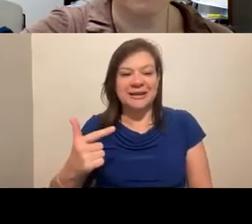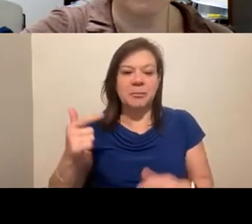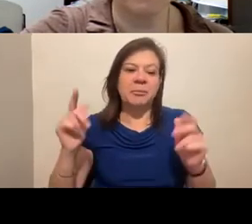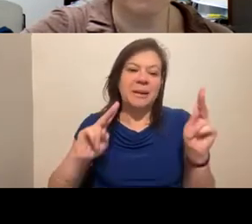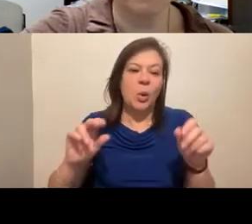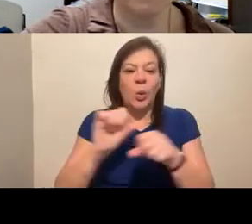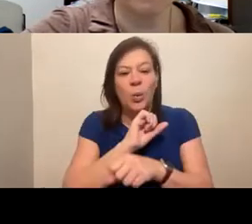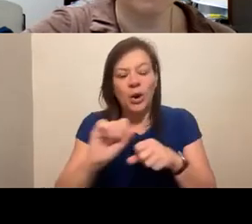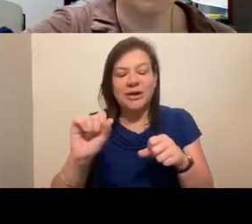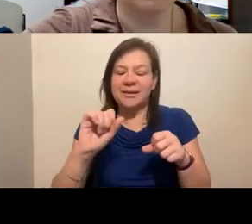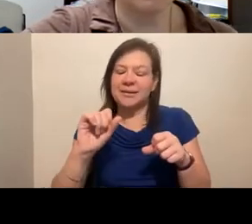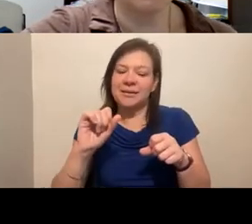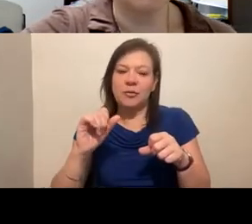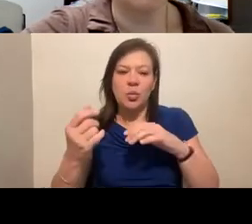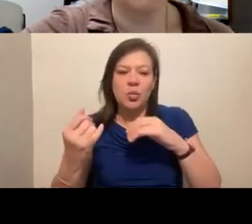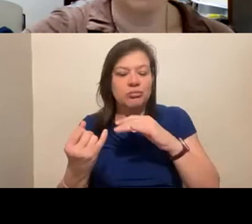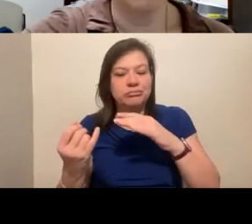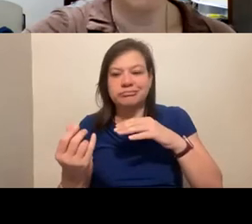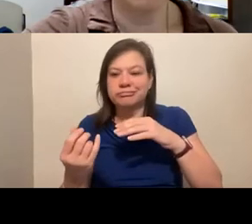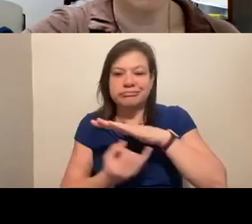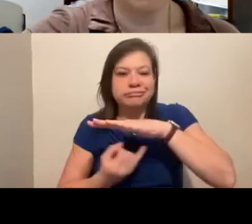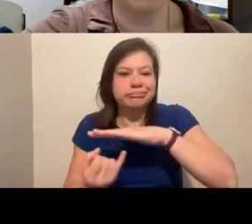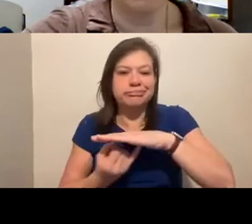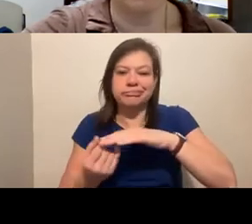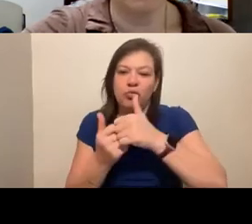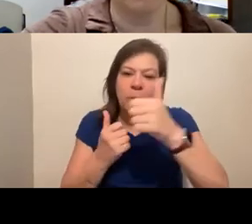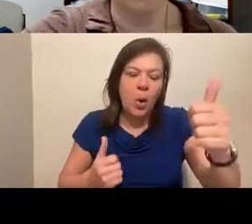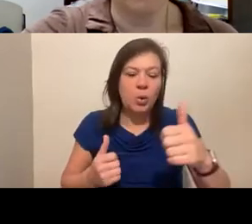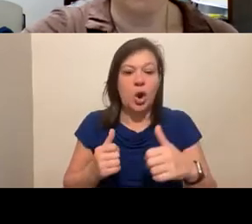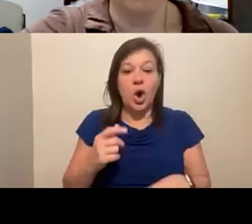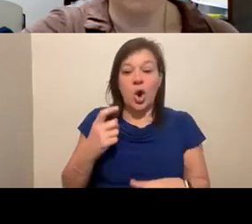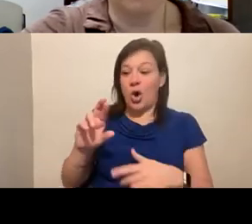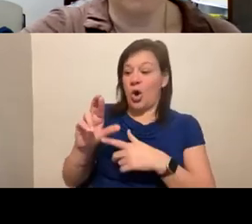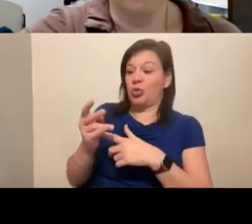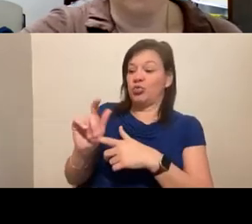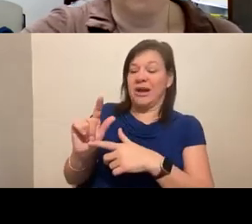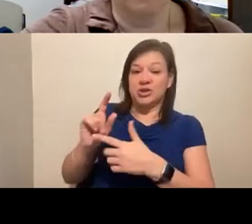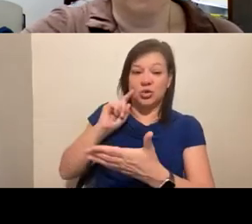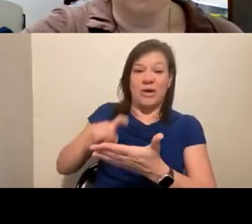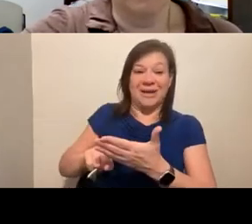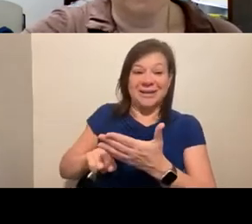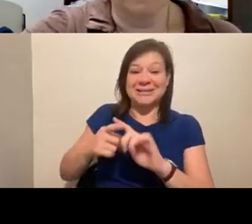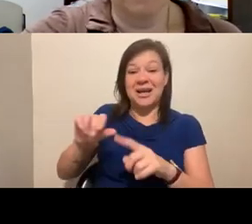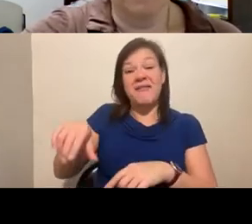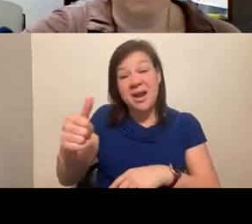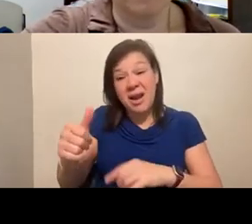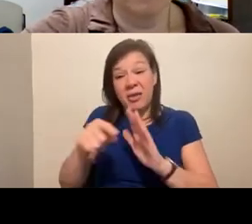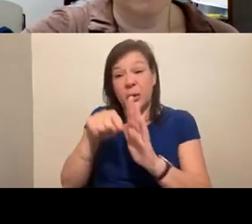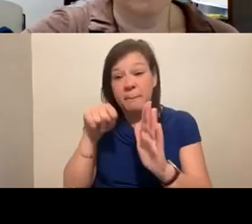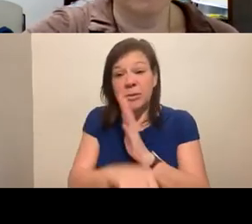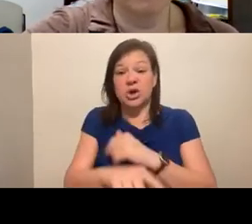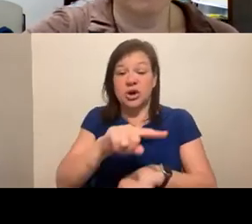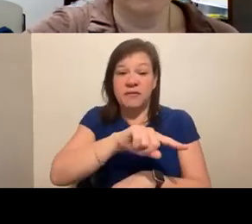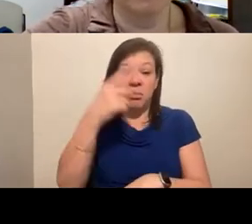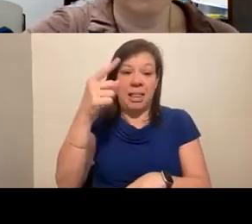changes in the air, a racial reckoning based on, again, another murder of a black man at the hands of the